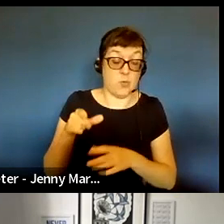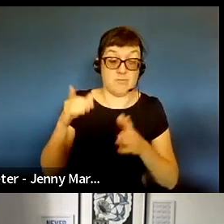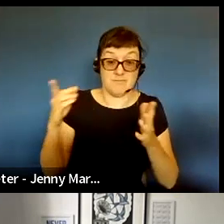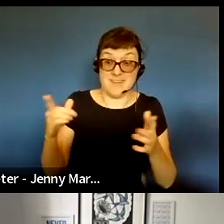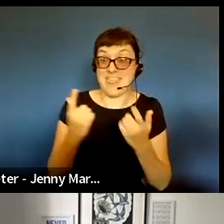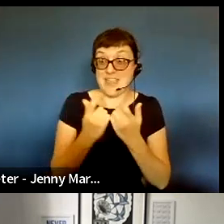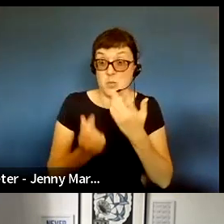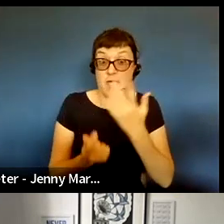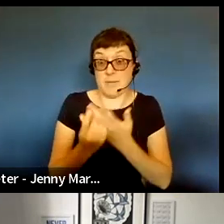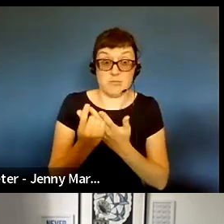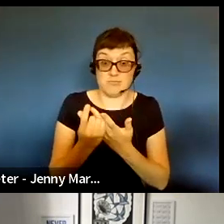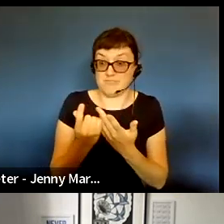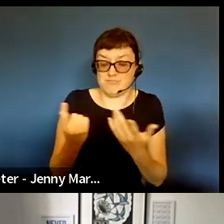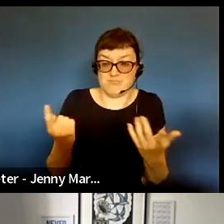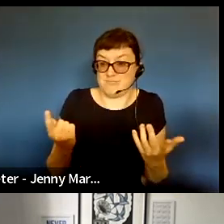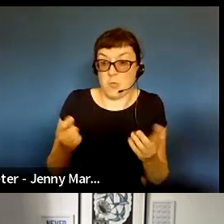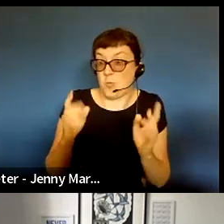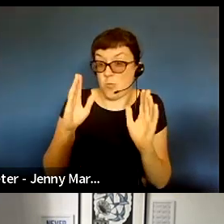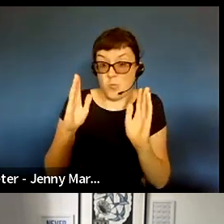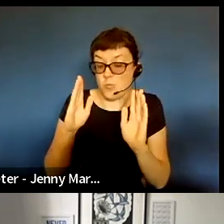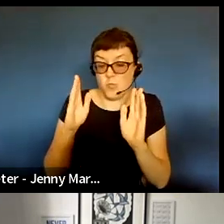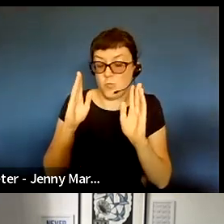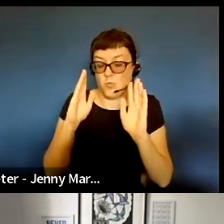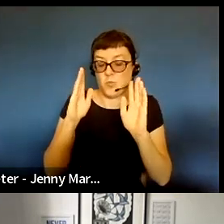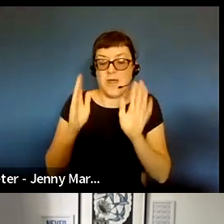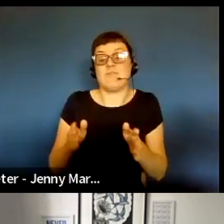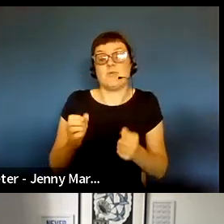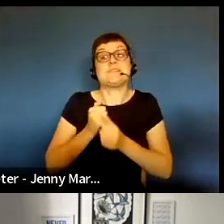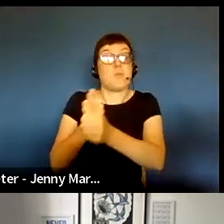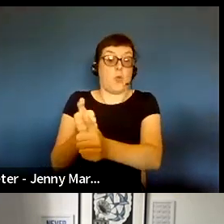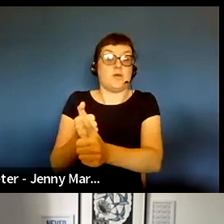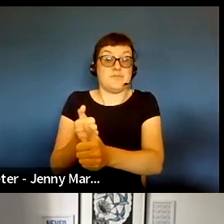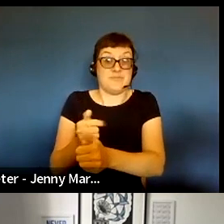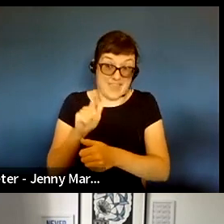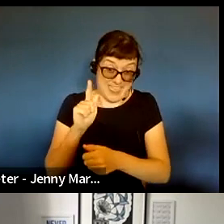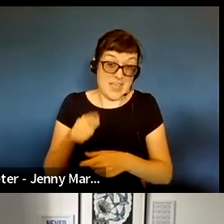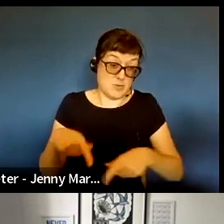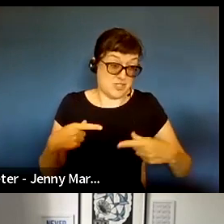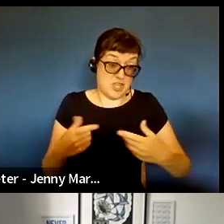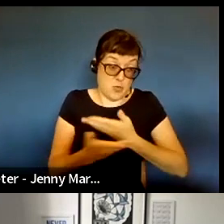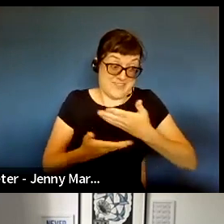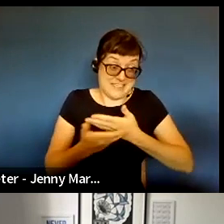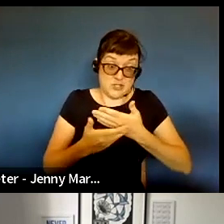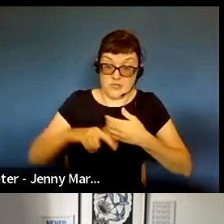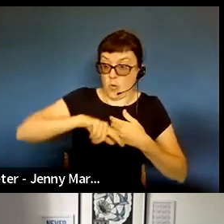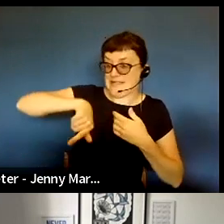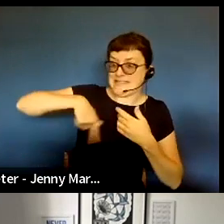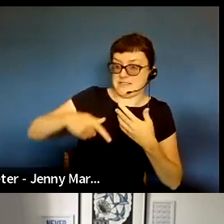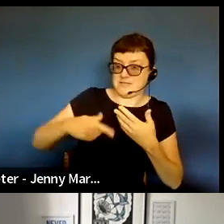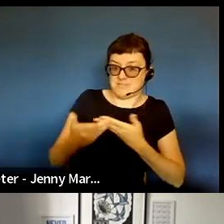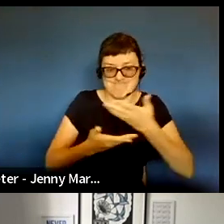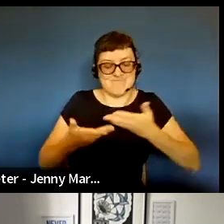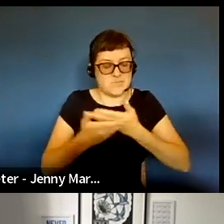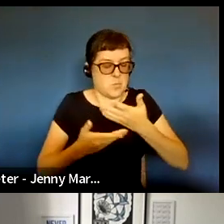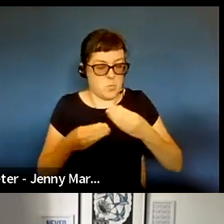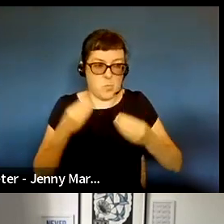that are going to come with that, that we've just got to, we've just got to get behind. And those were the most challenging conversation internally to sort of overcome and sort of work